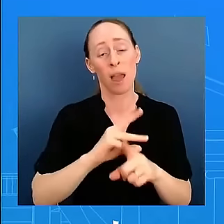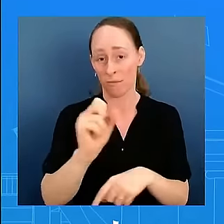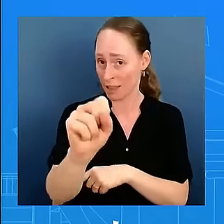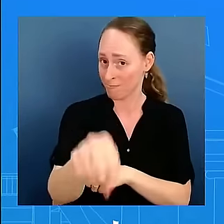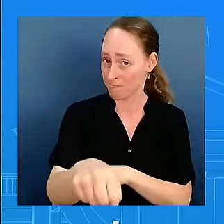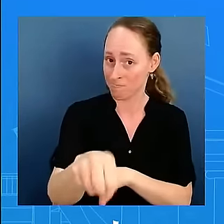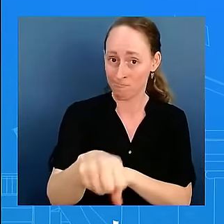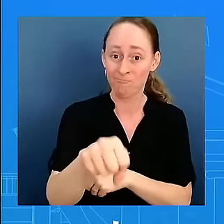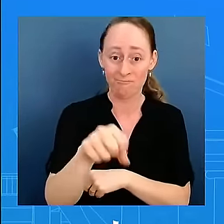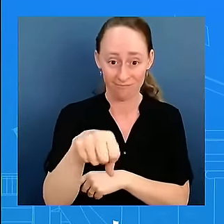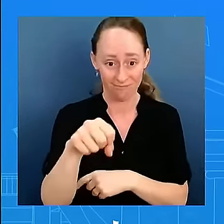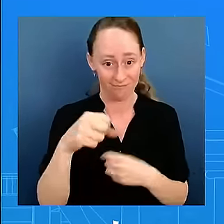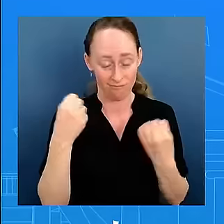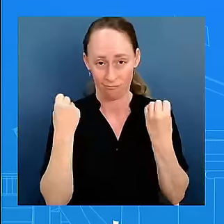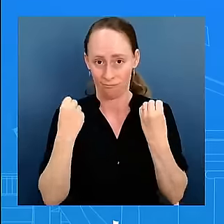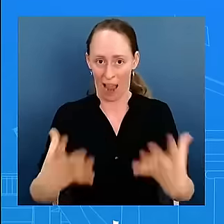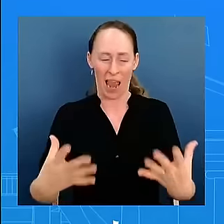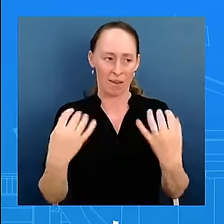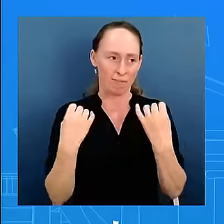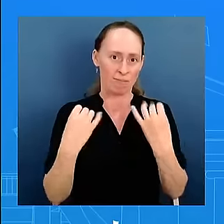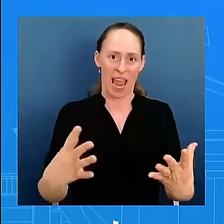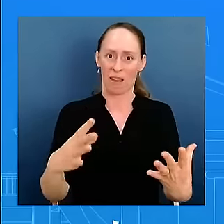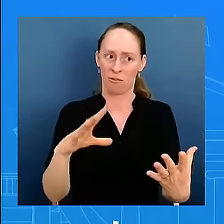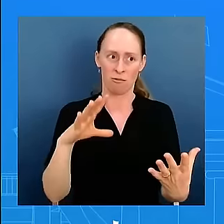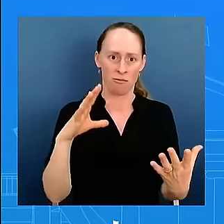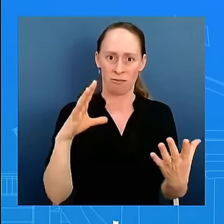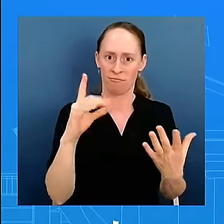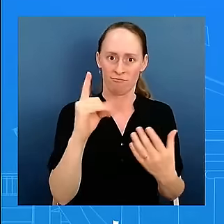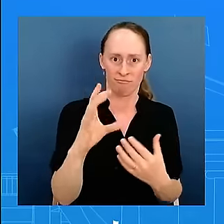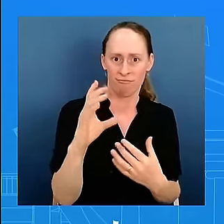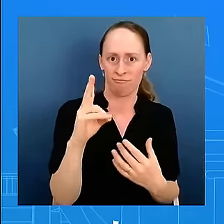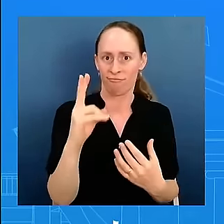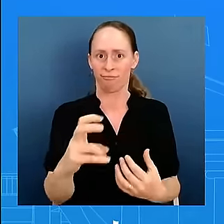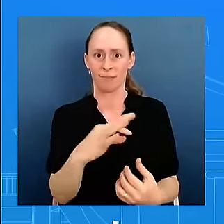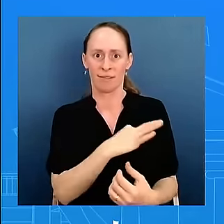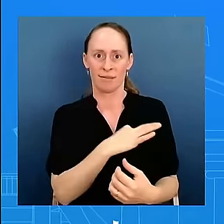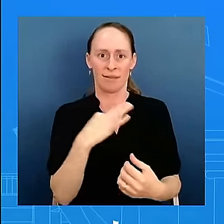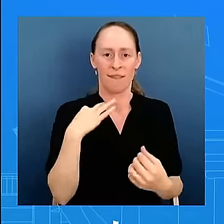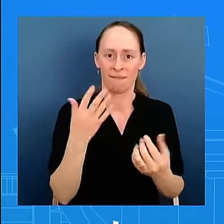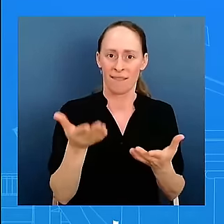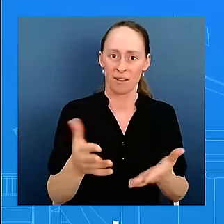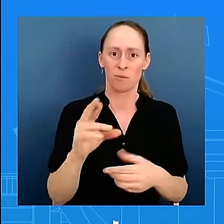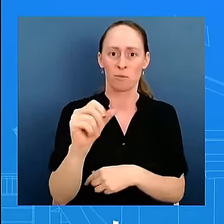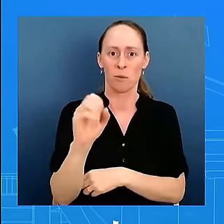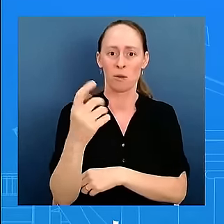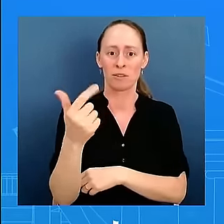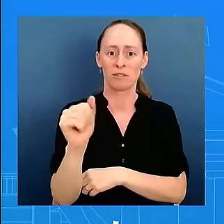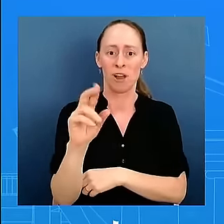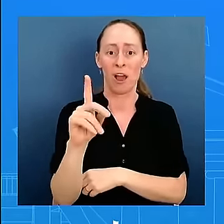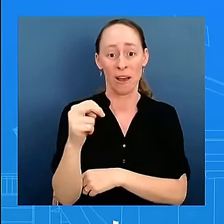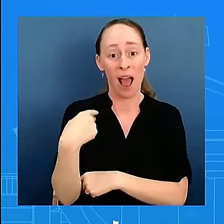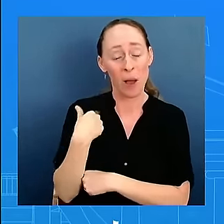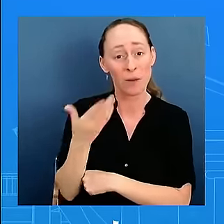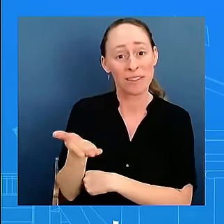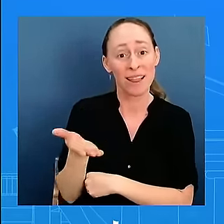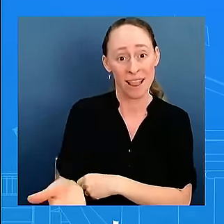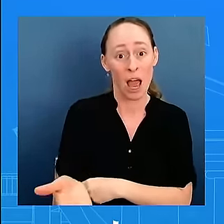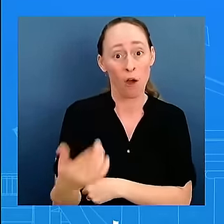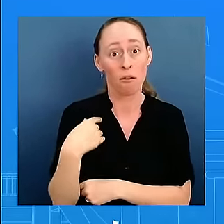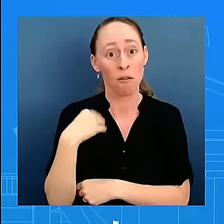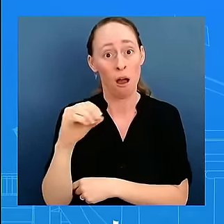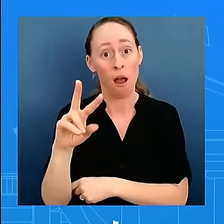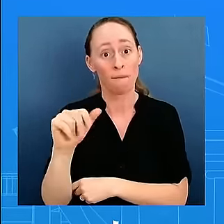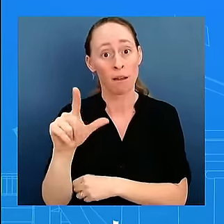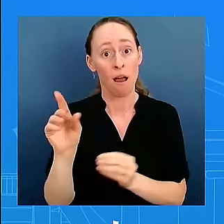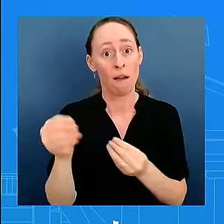uh we some some of us uh i i was able to uh be in the oval and and watch the president deliver the remarks uh many of the